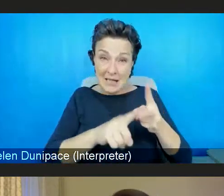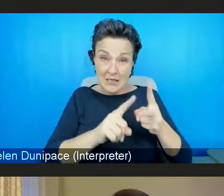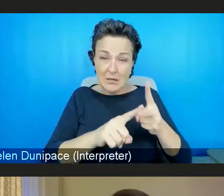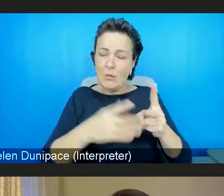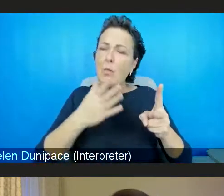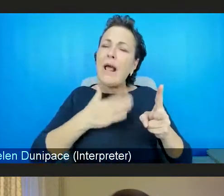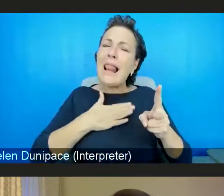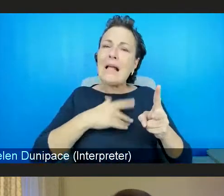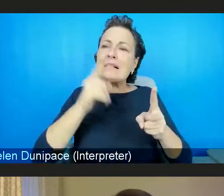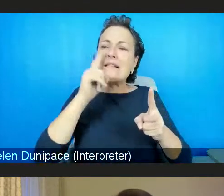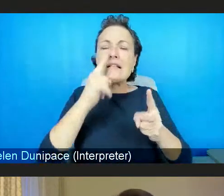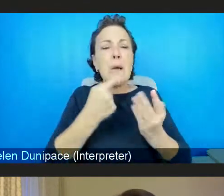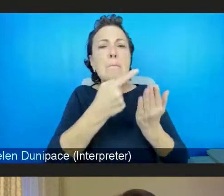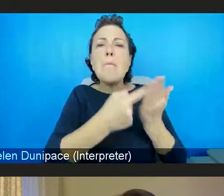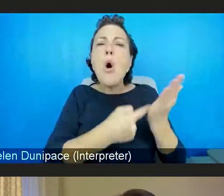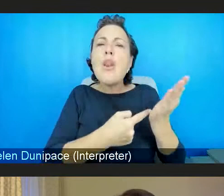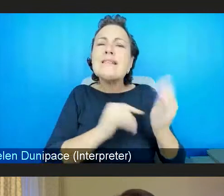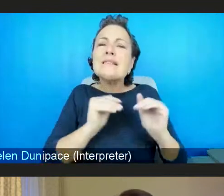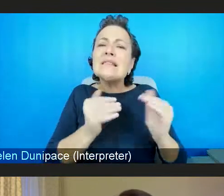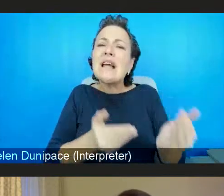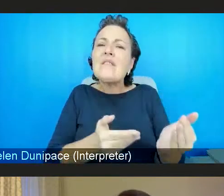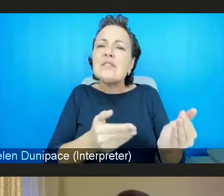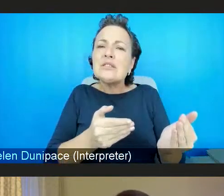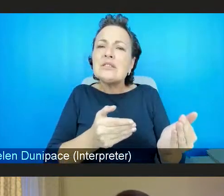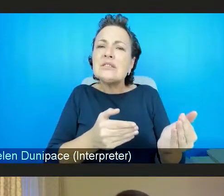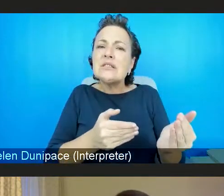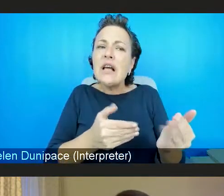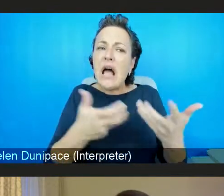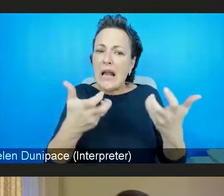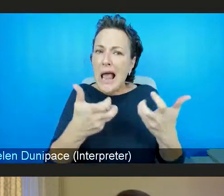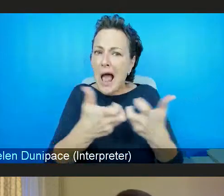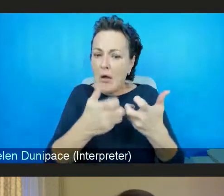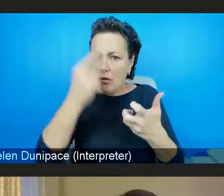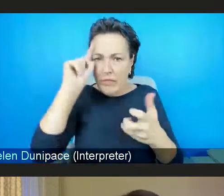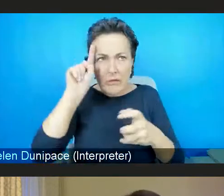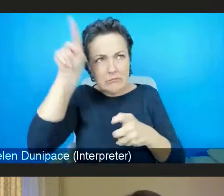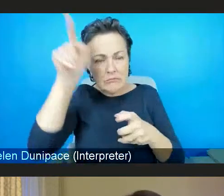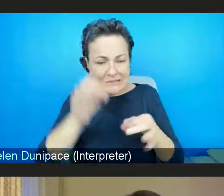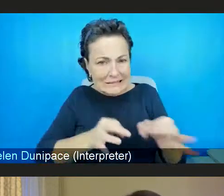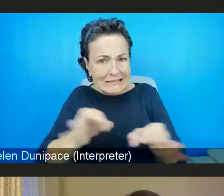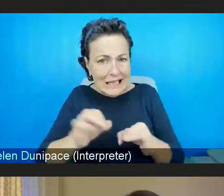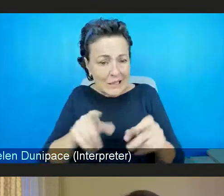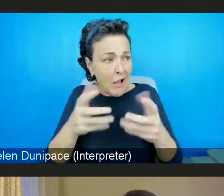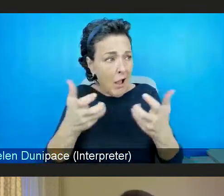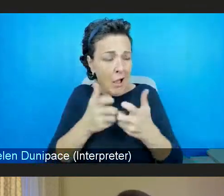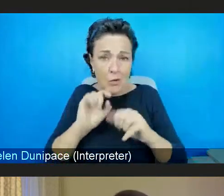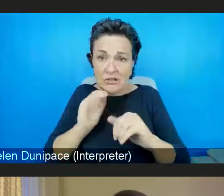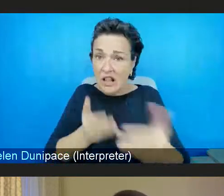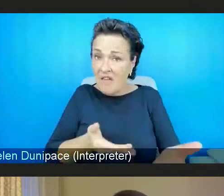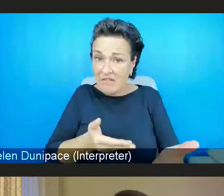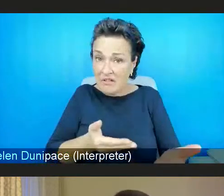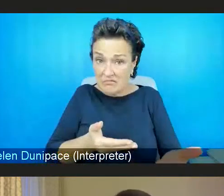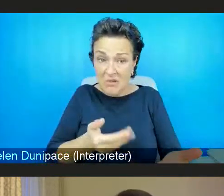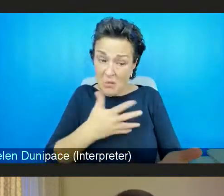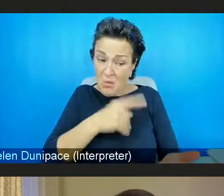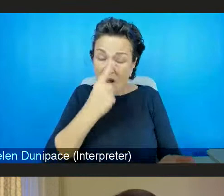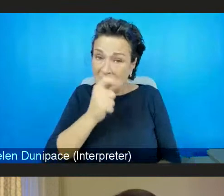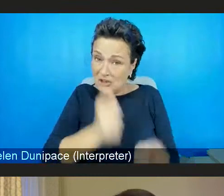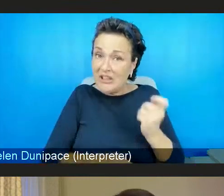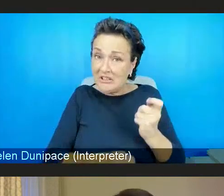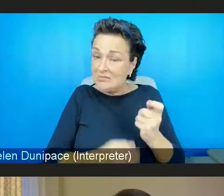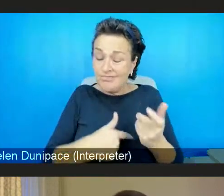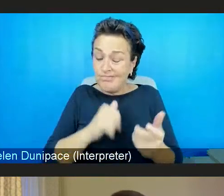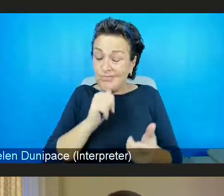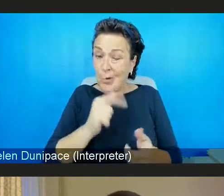services and supports are designed and delivered. So it hasn't been working for a while now. We've been around for